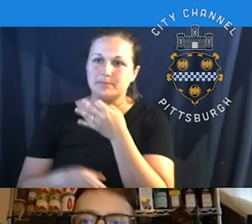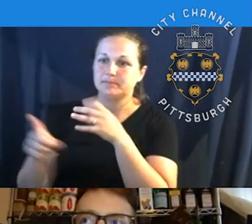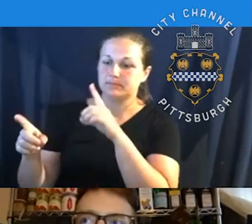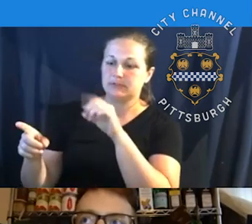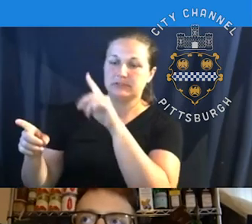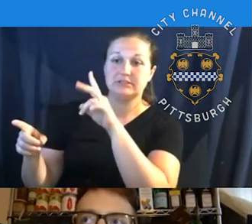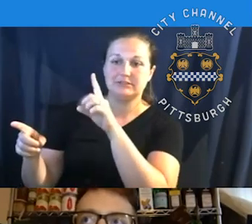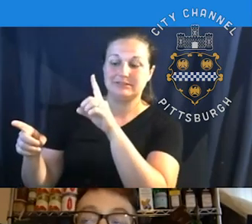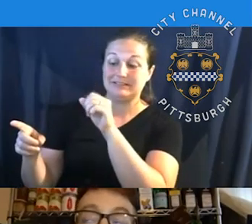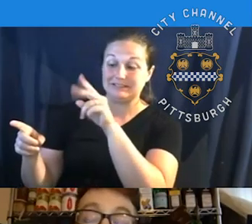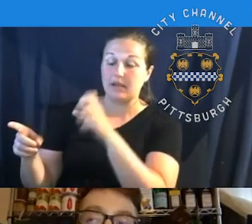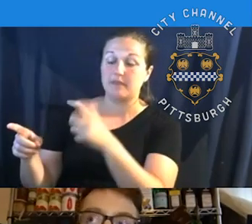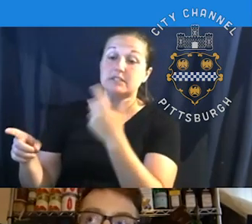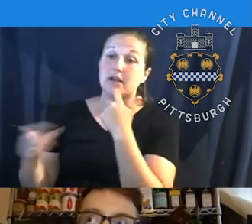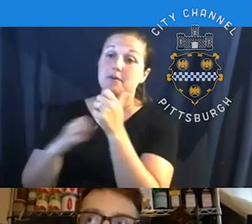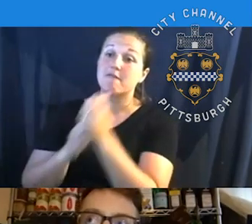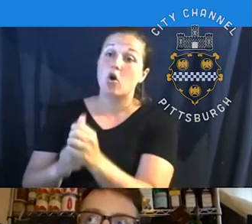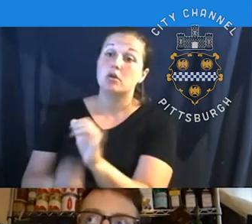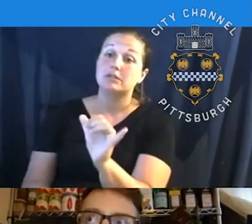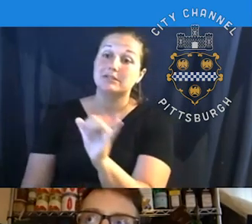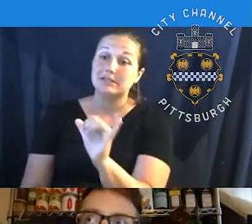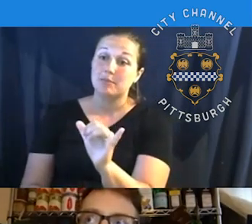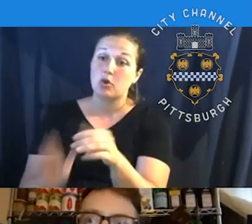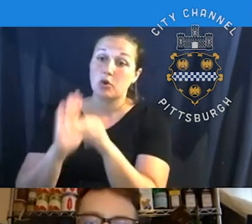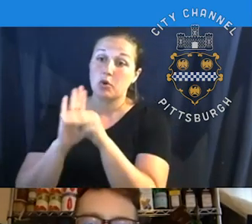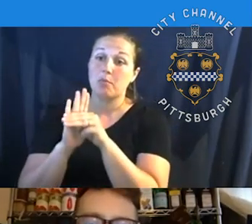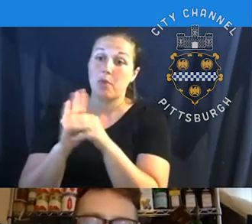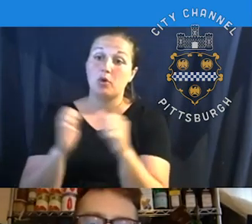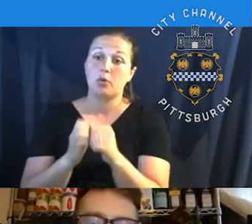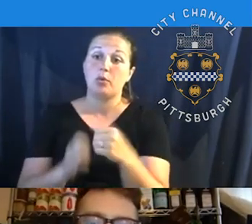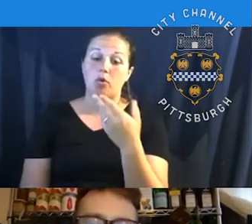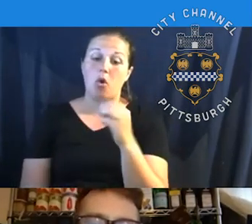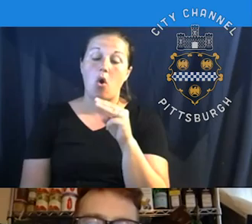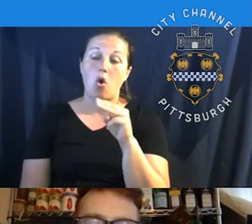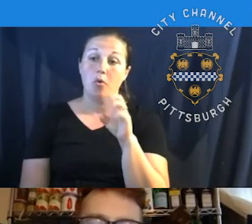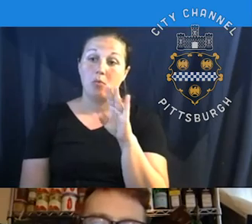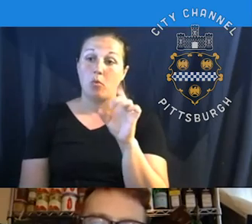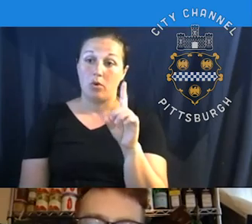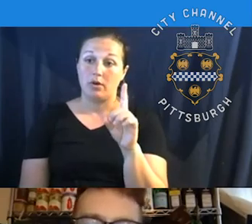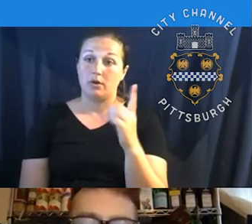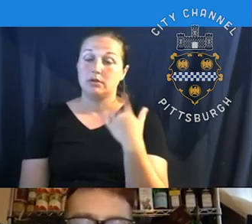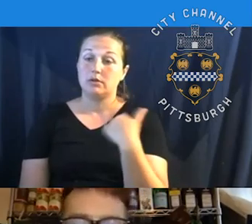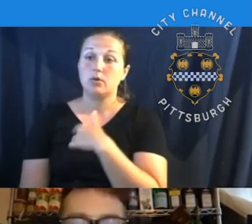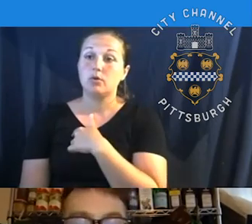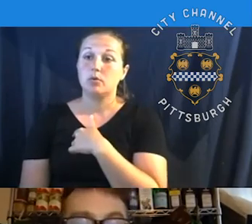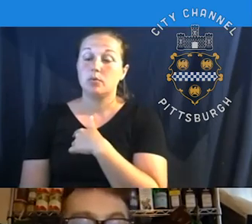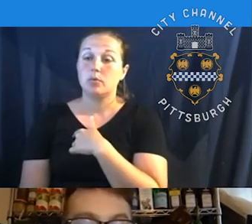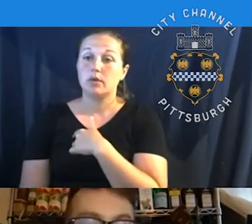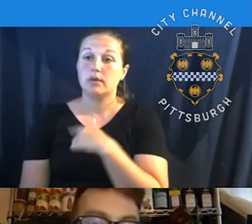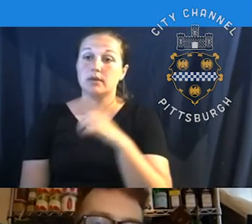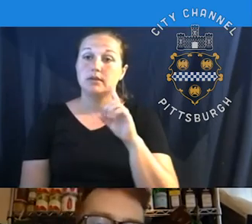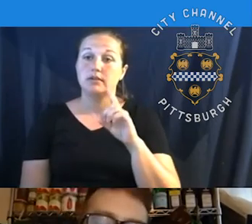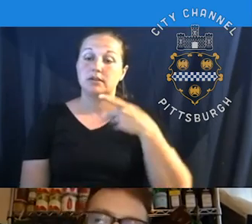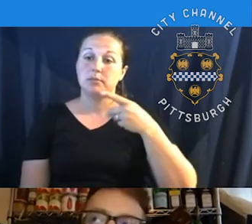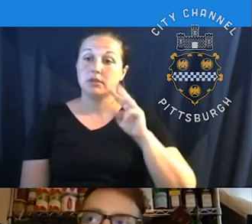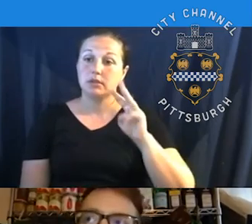are undertaking, we're in the very early stages right now of a transformation project. The DPW is running for, uh, Willie Sturgill Field